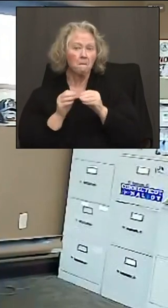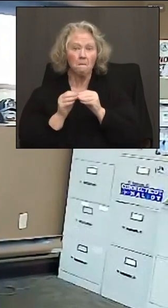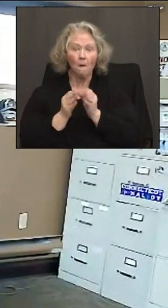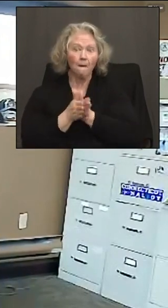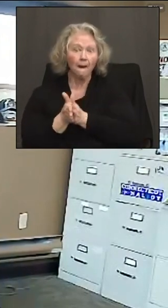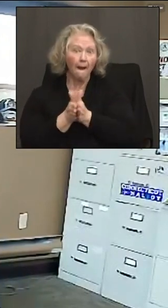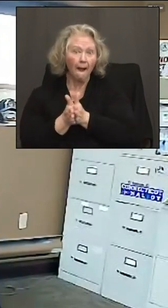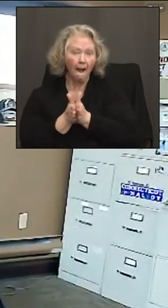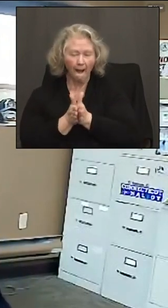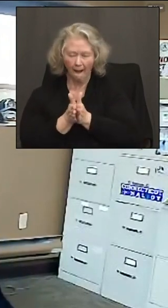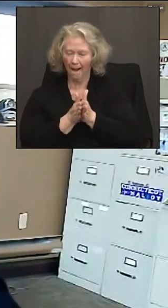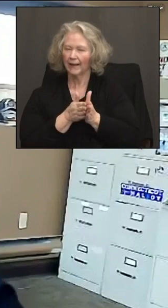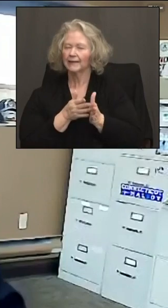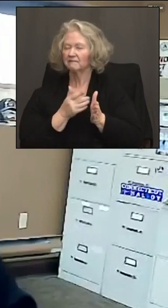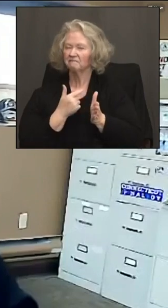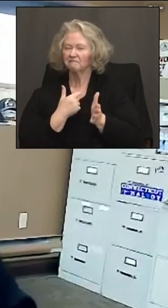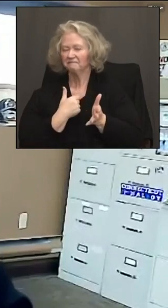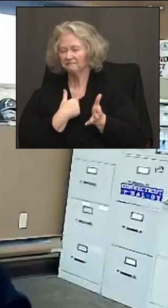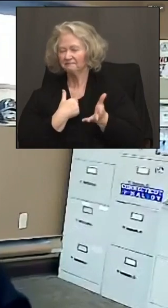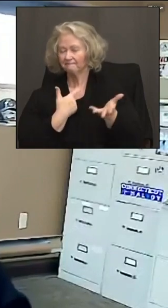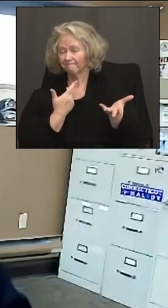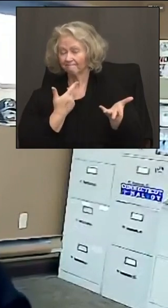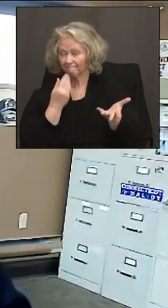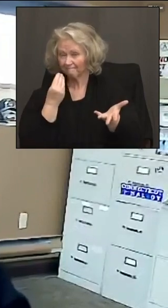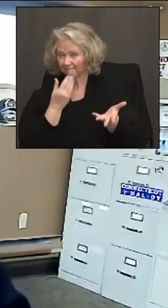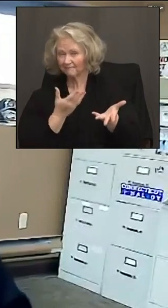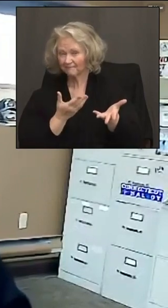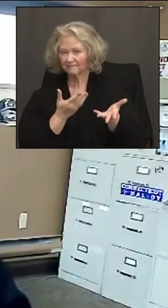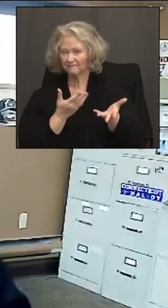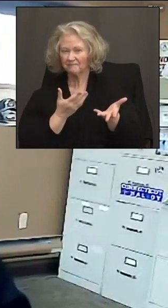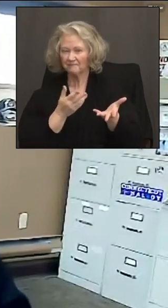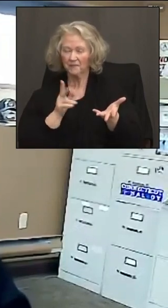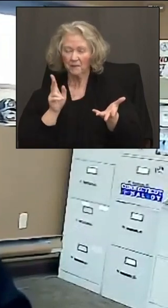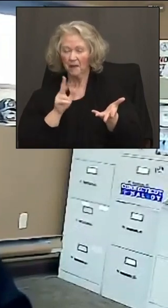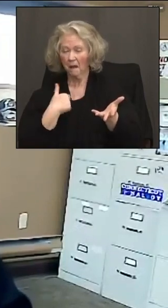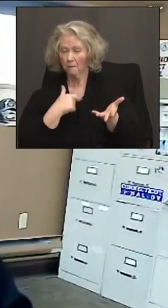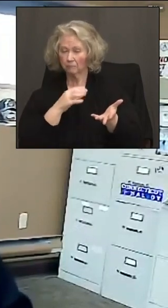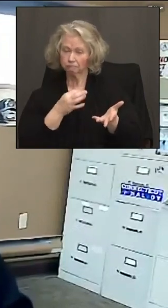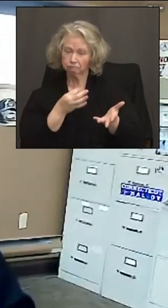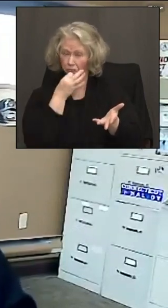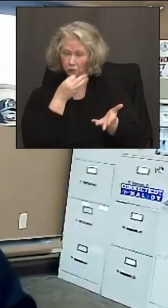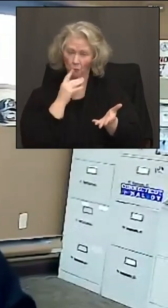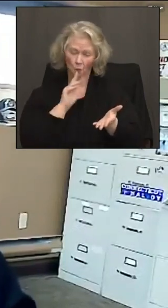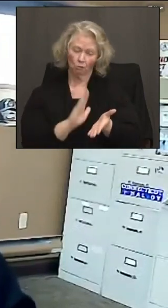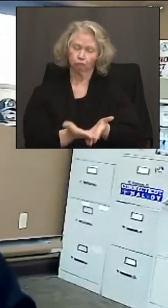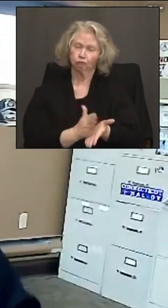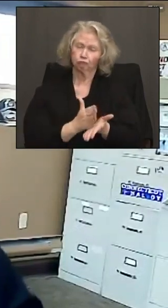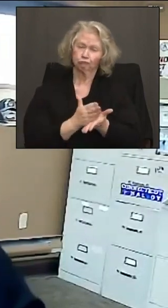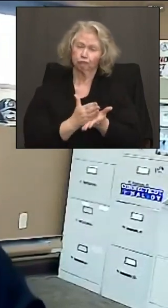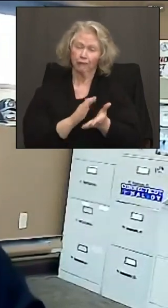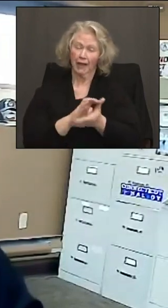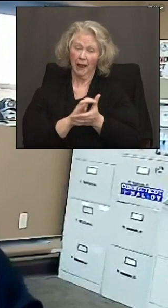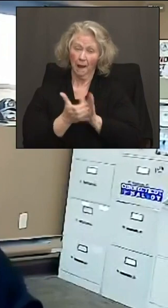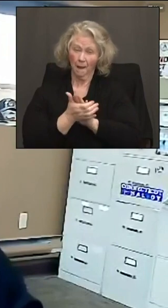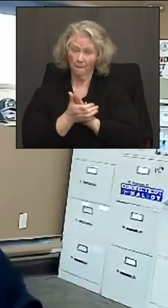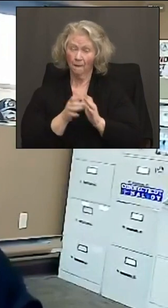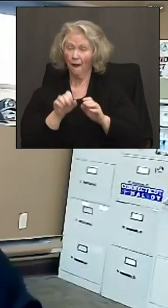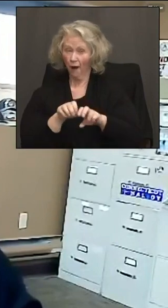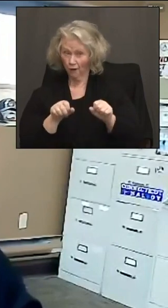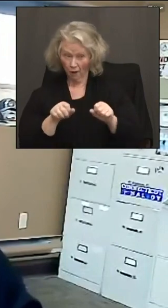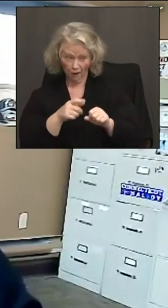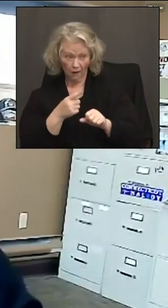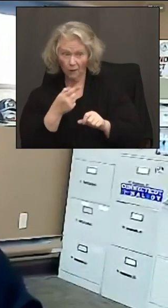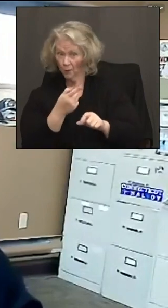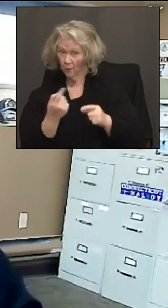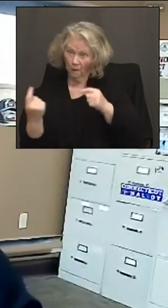because I happen to be known for my swinging on hamburgers and hot dogs. You get me a vaccination site on a job site,